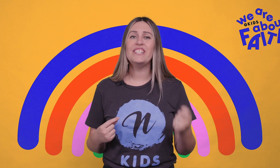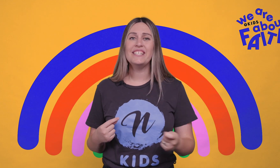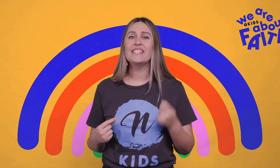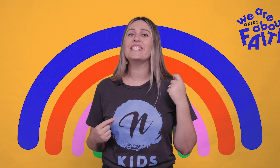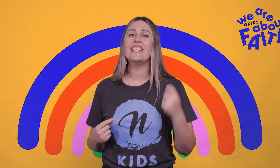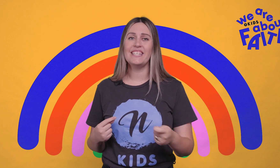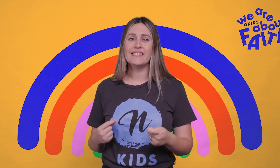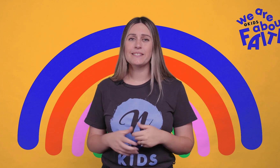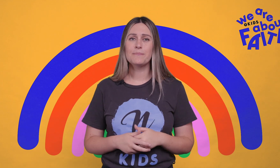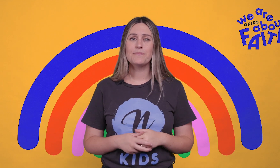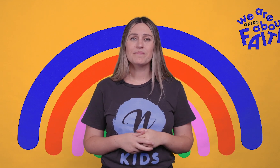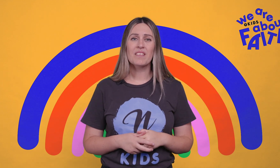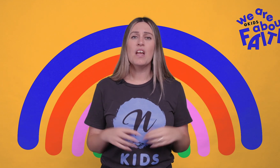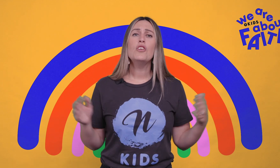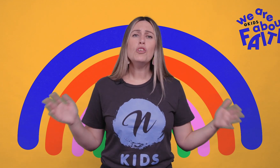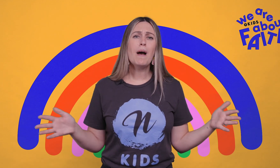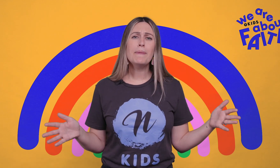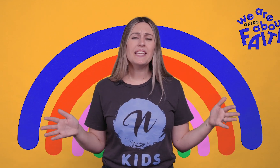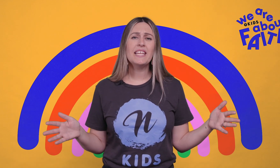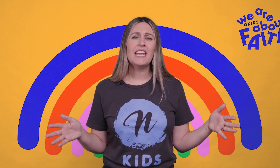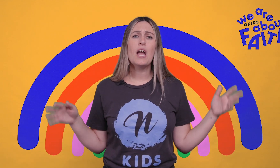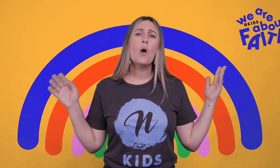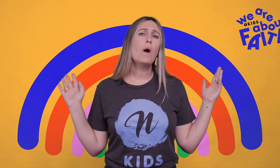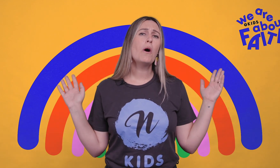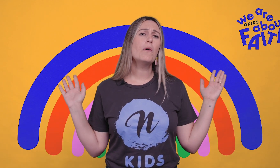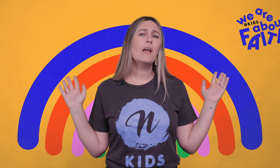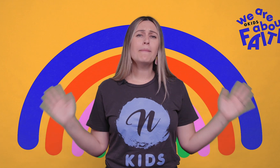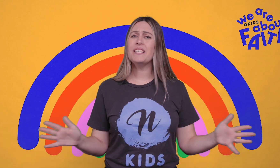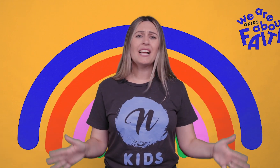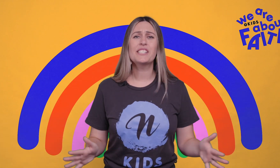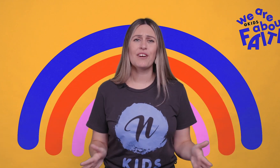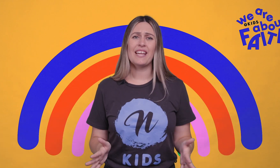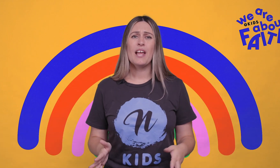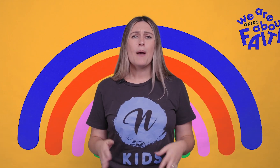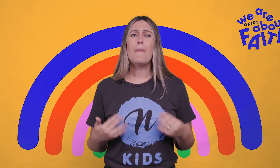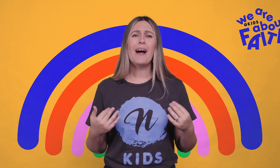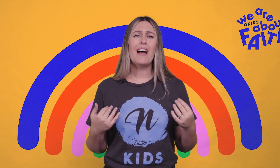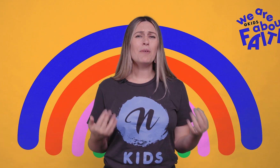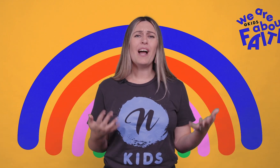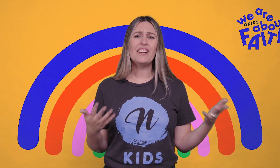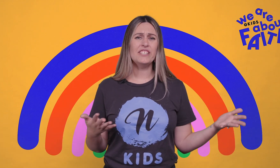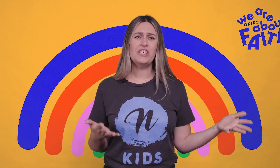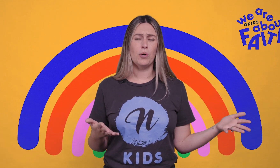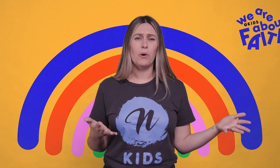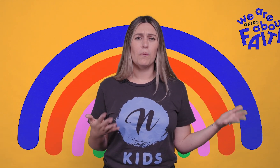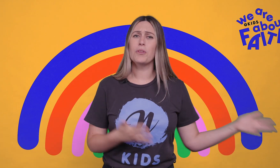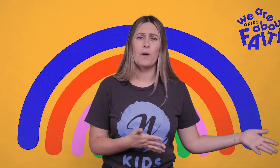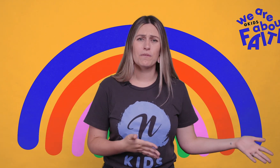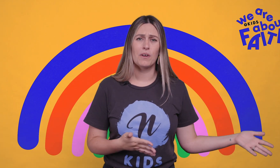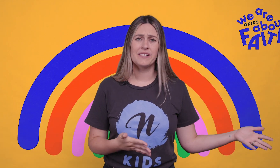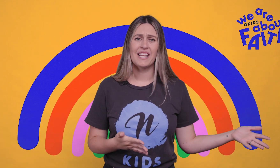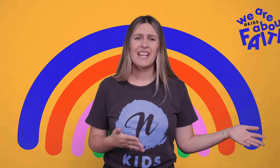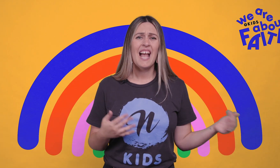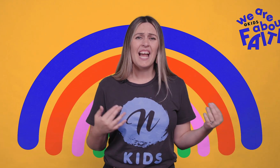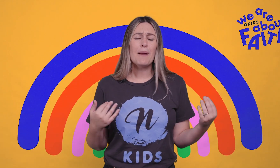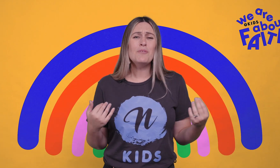Jesus is. You might be thinking, well, Emily, that's great. But I'm not actually sure what the Word